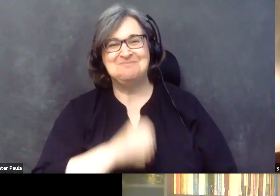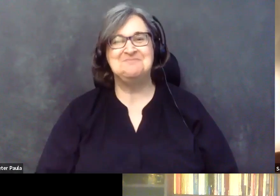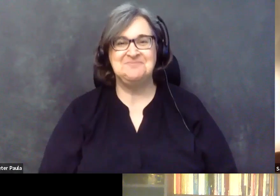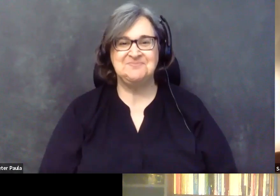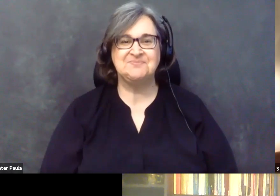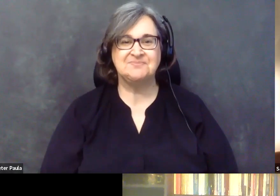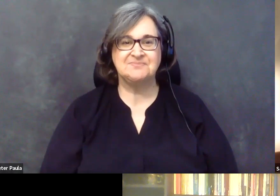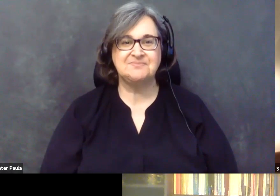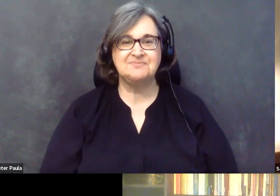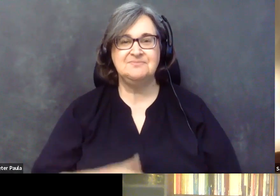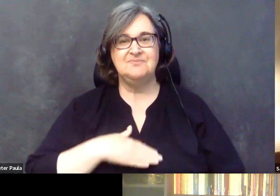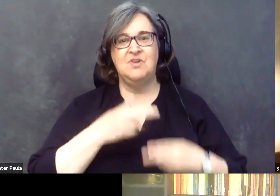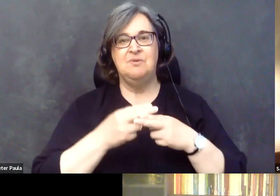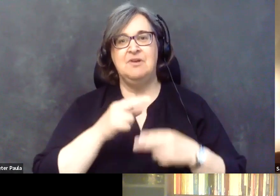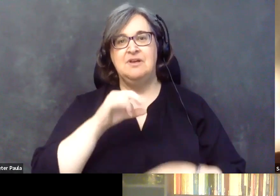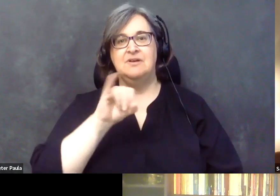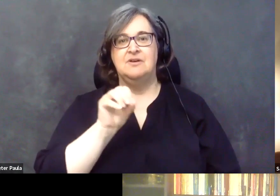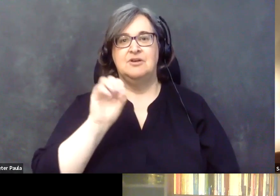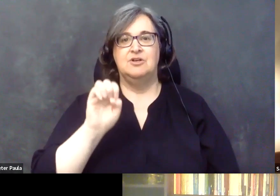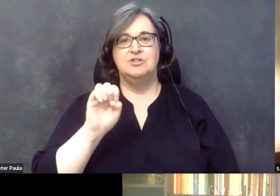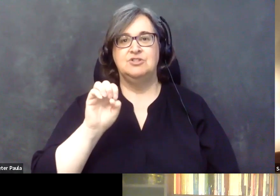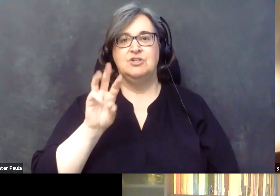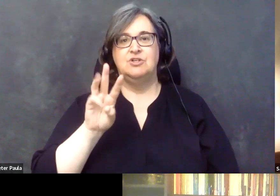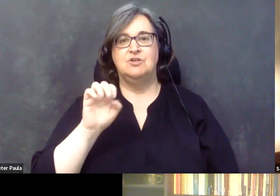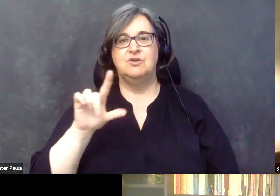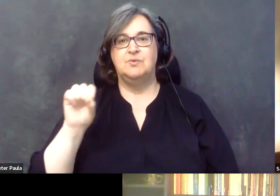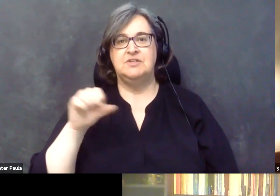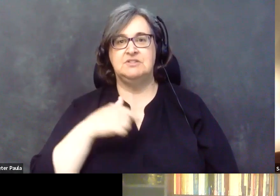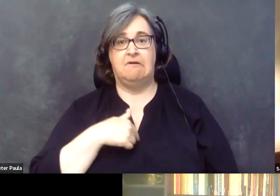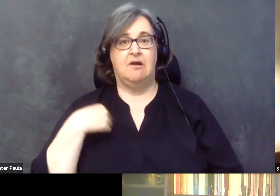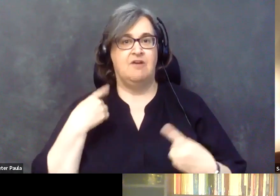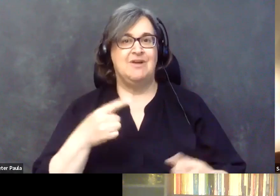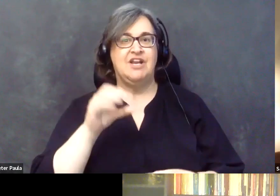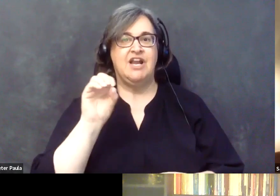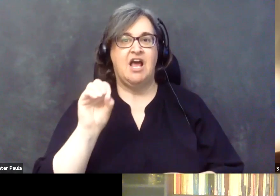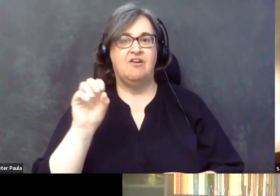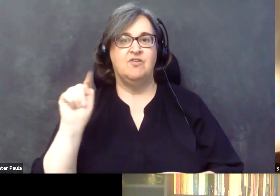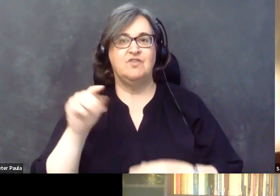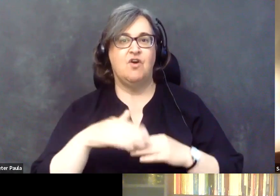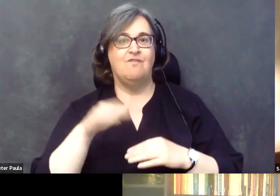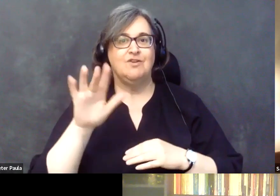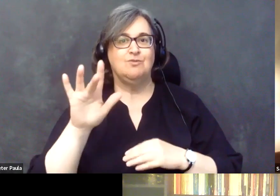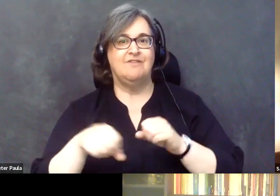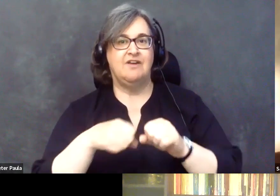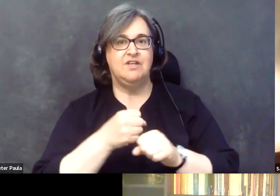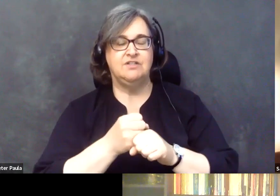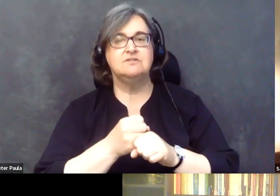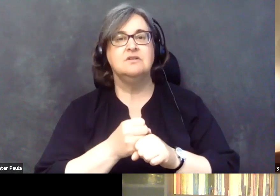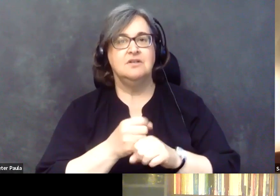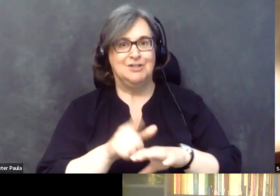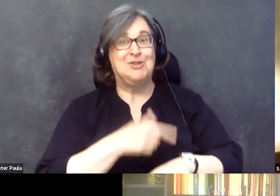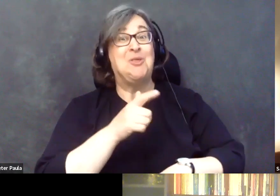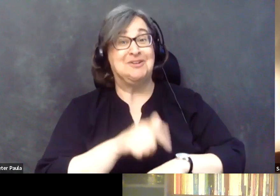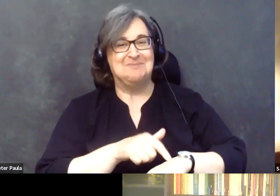So as you know, my name is Joe Wells, and I've been an occupational therapist for over 25 years now. So it's been a long